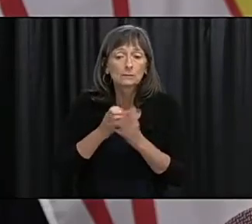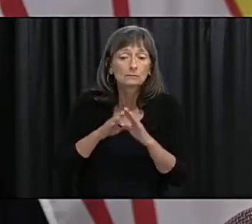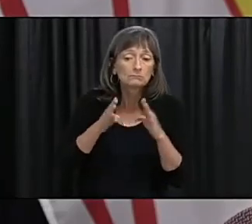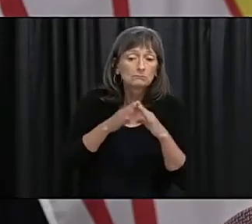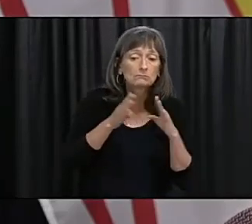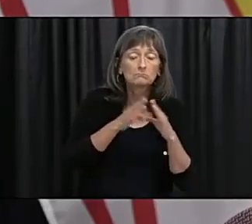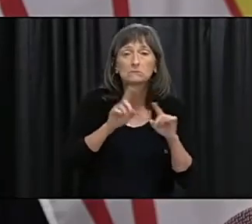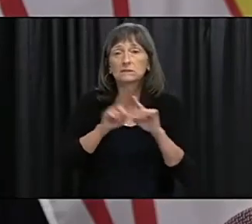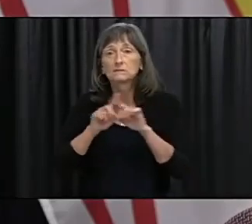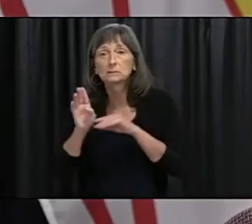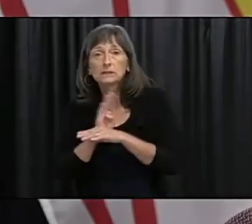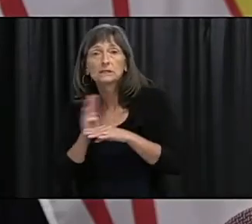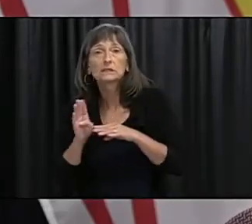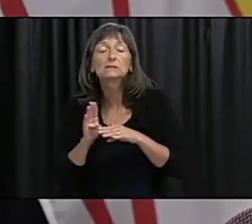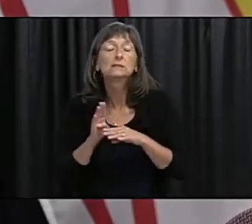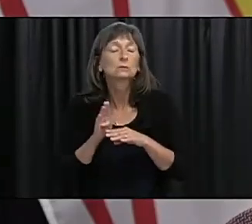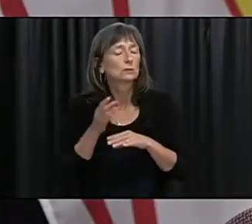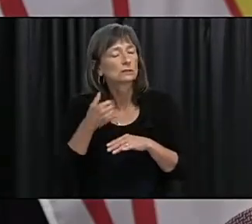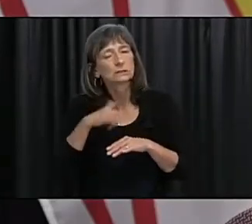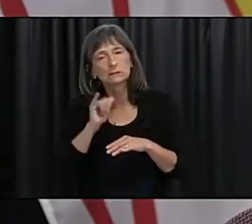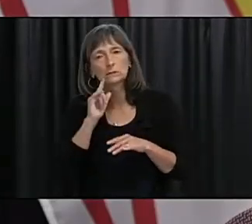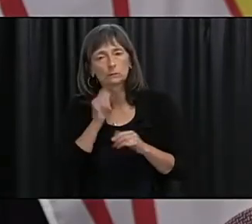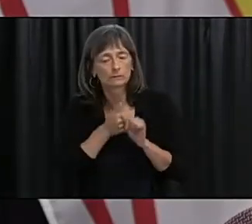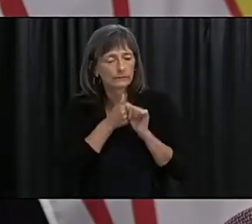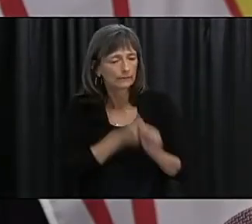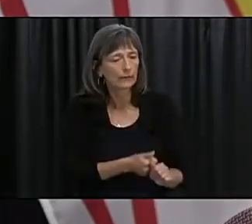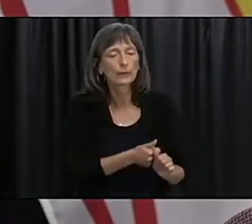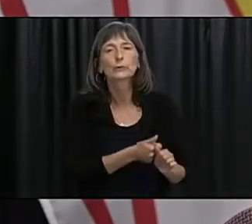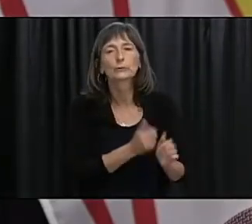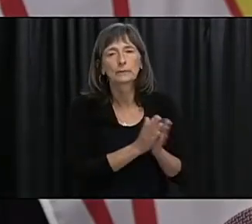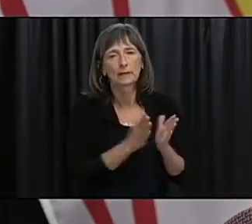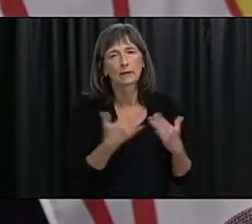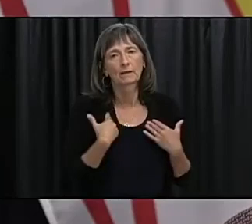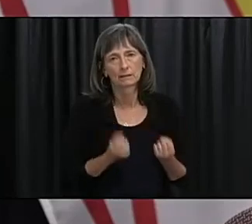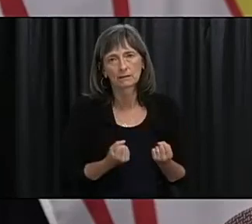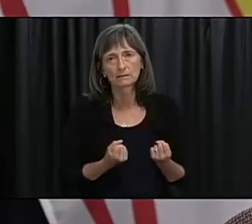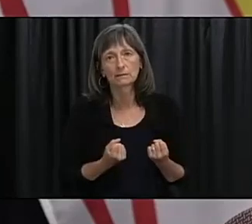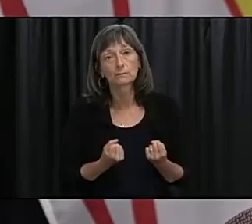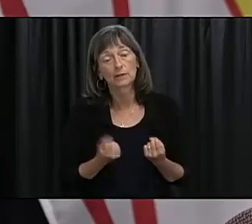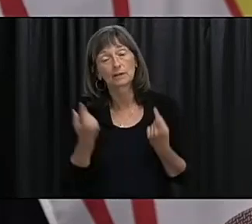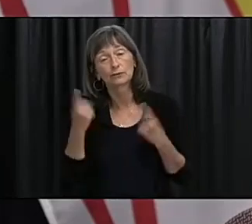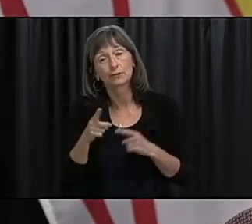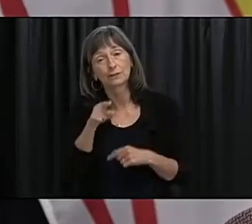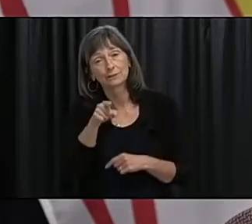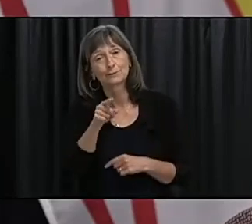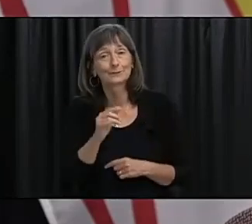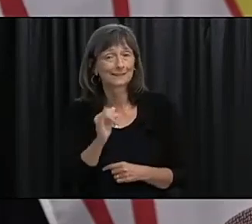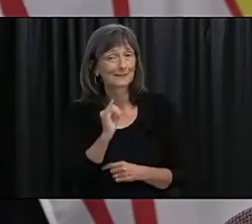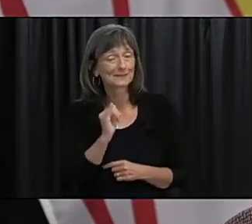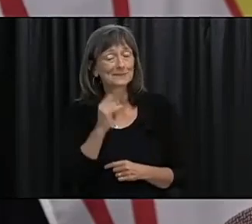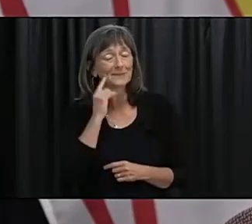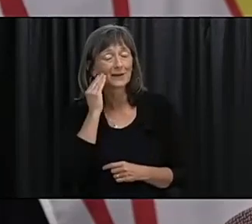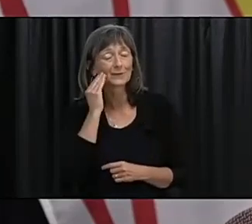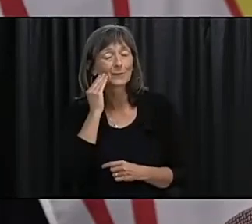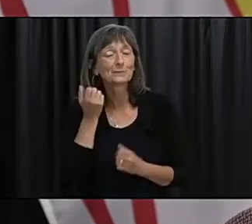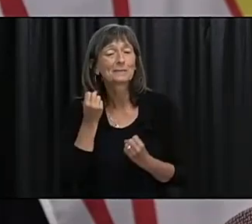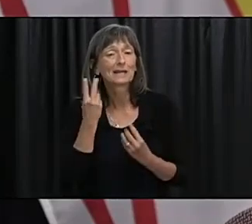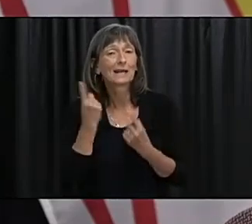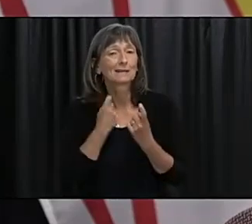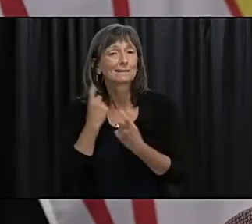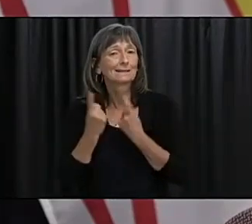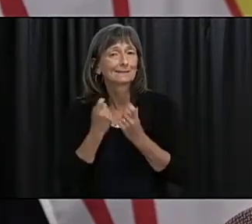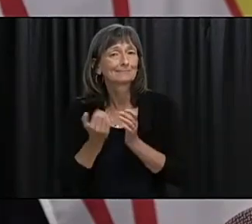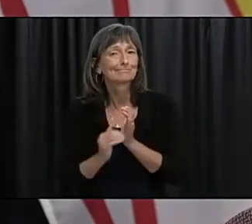process work very closely with public health but I agree with you this is one of the questions we keep asked very frequently